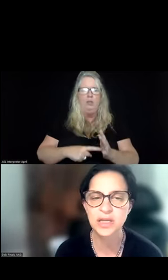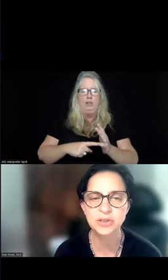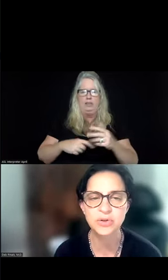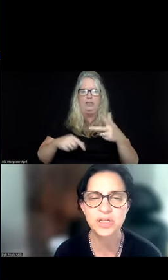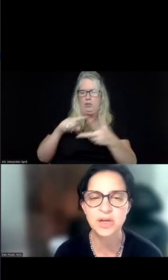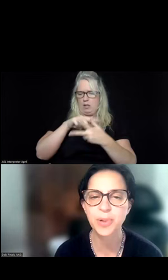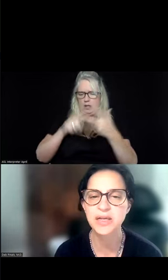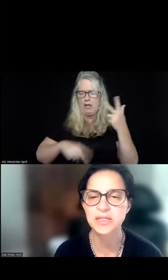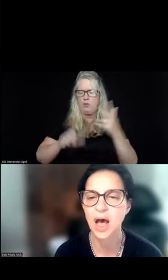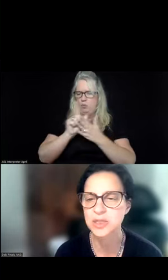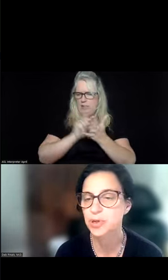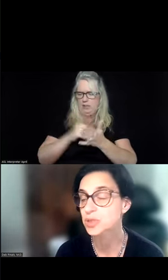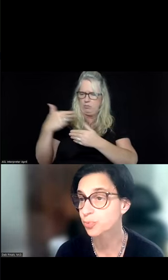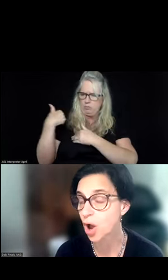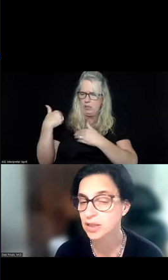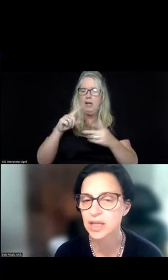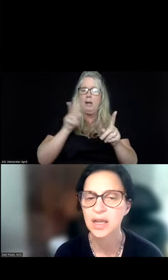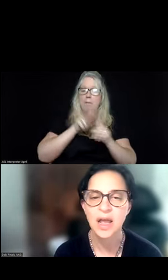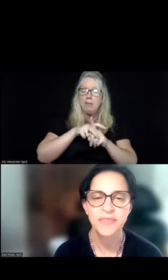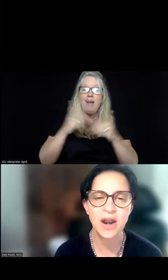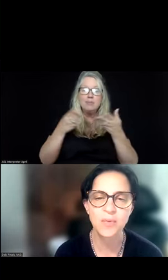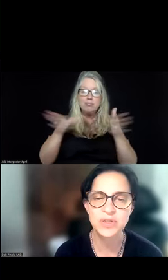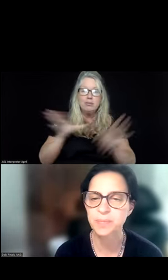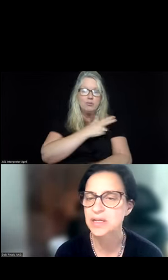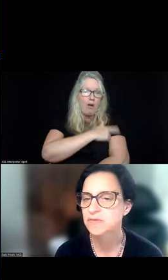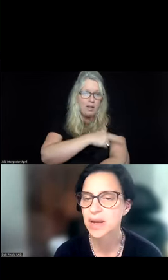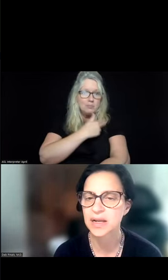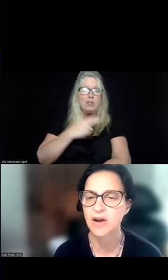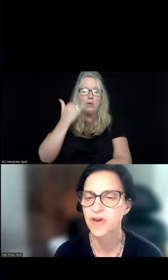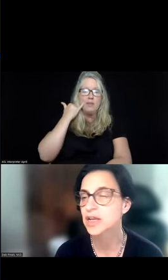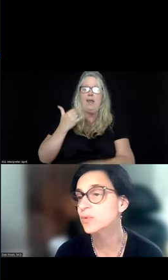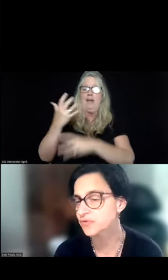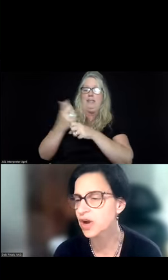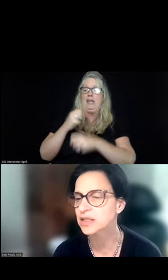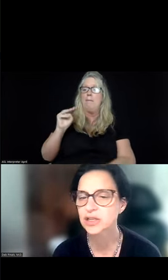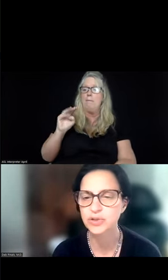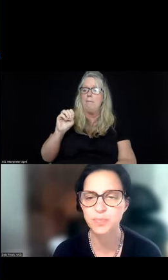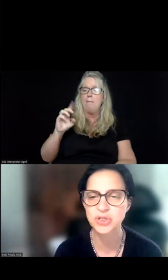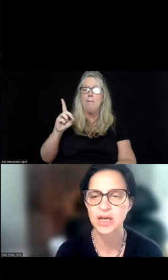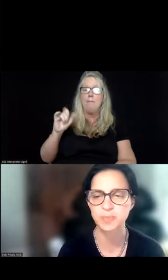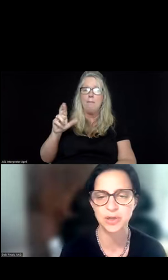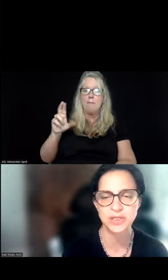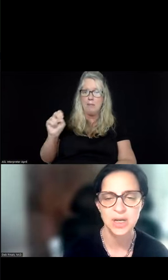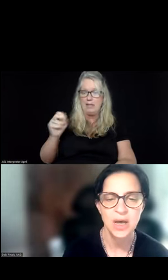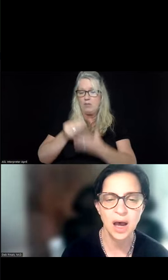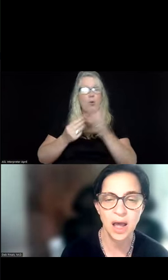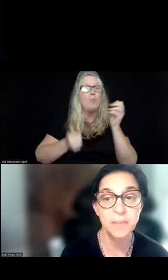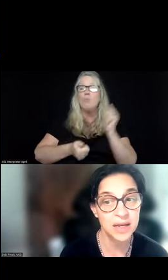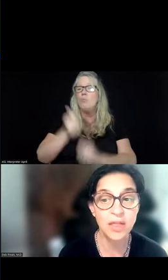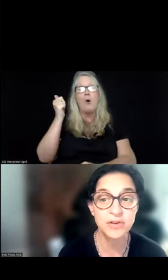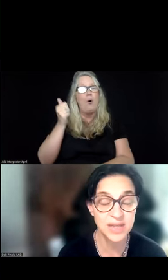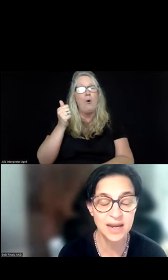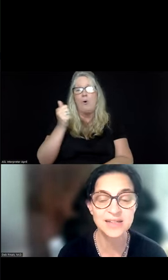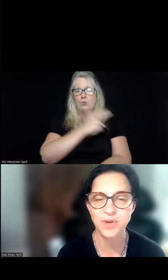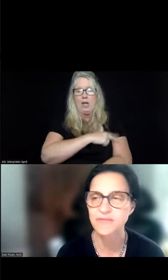legal duties. It applies to hospitals broadly that are recipients of Medicare funding, which frankly includes most hospitals and